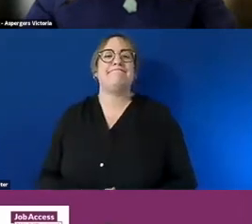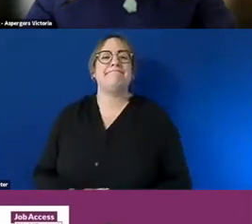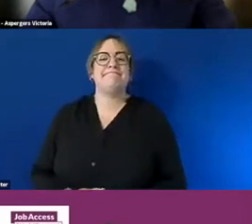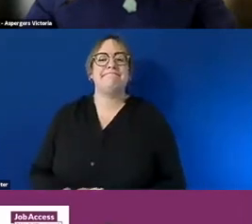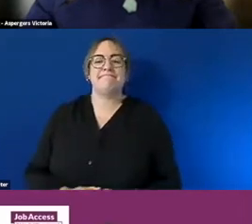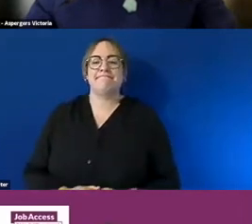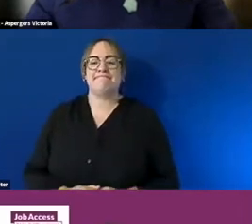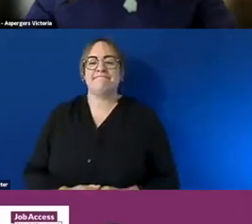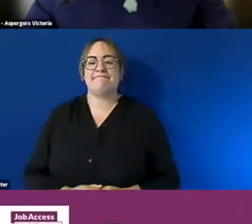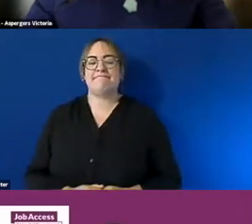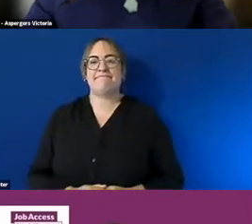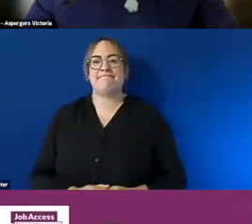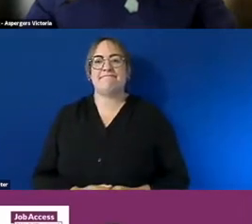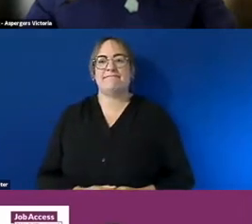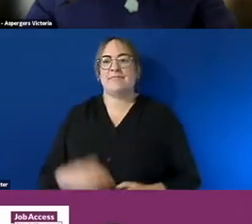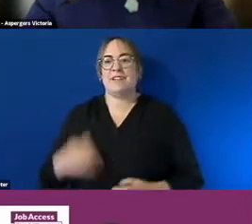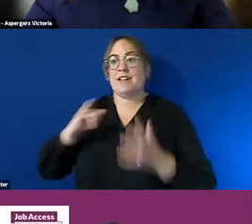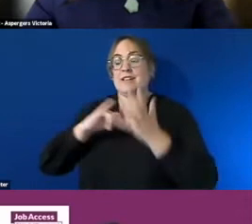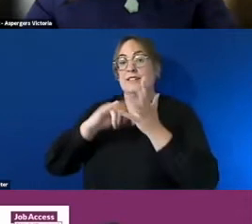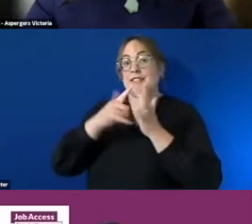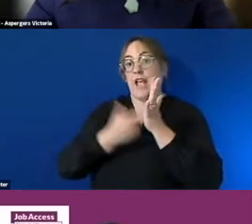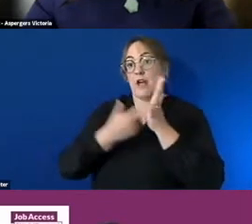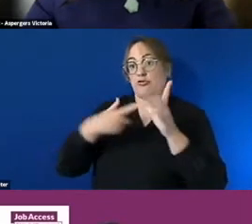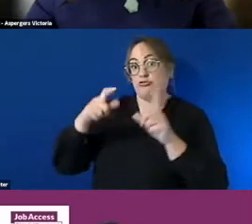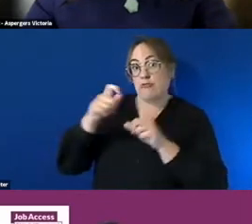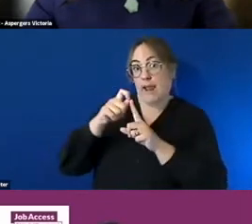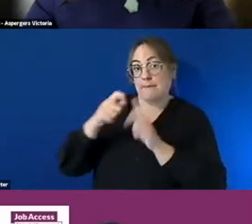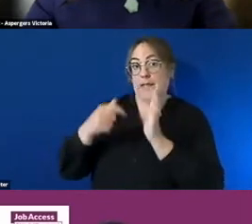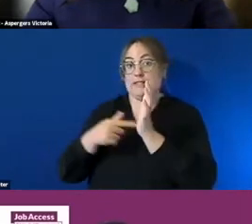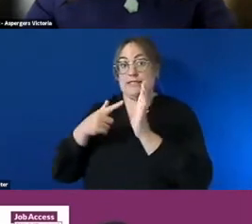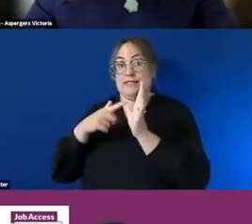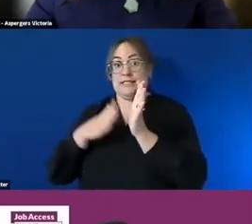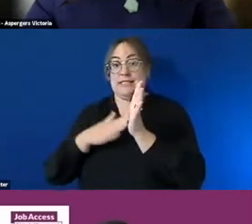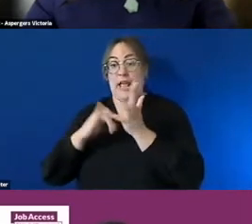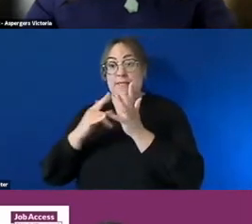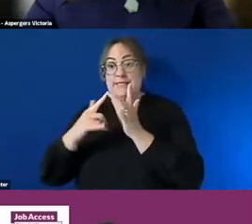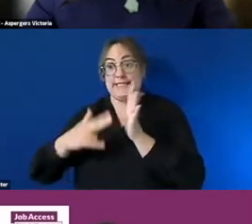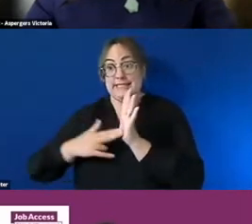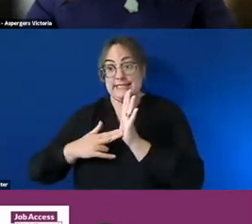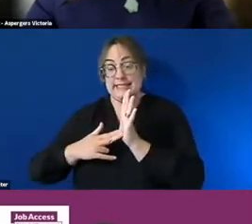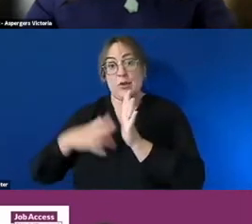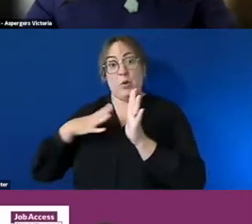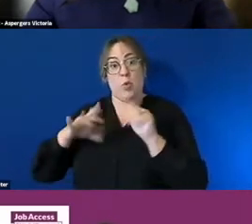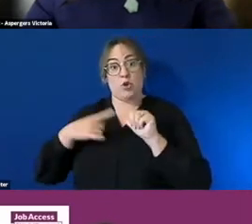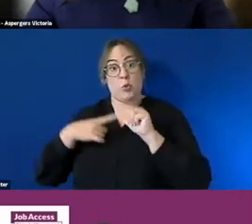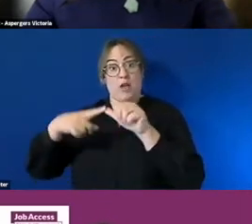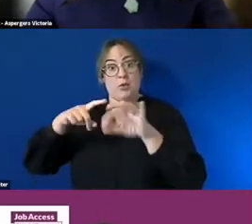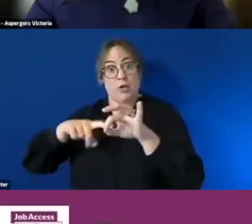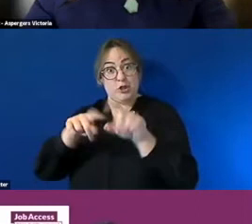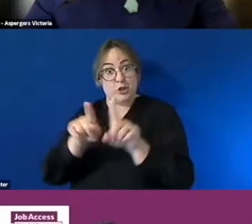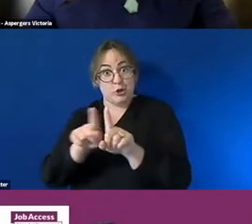i understand that um both serap and uh tamsin would also like to contribute uh to this question um serap